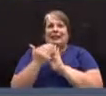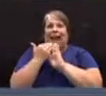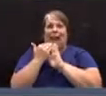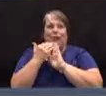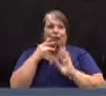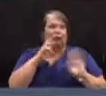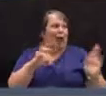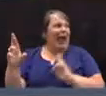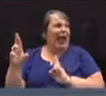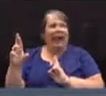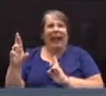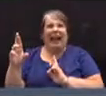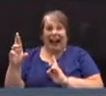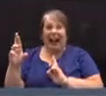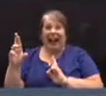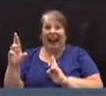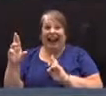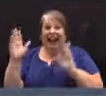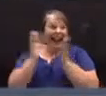ready.